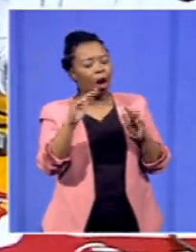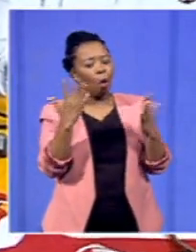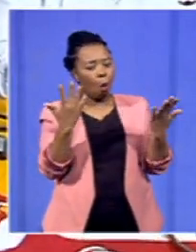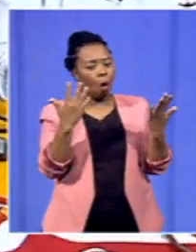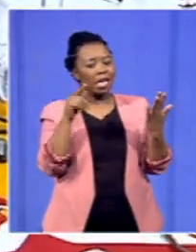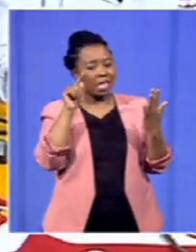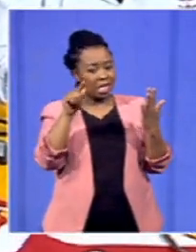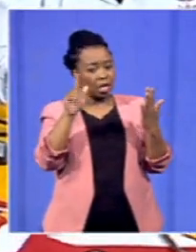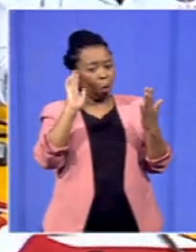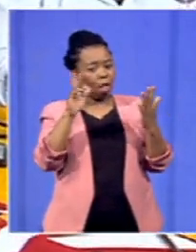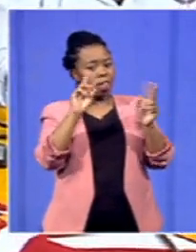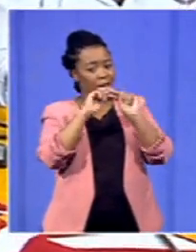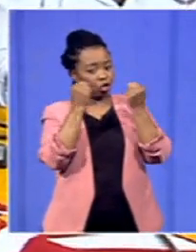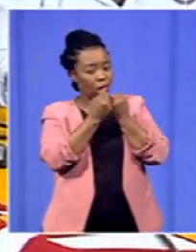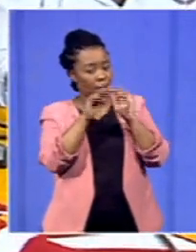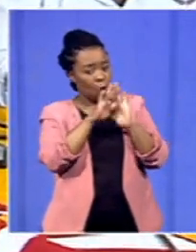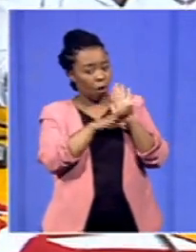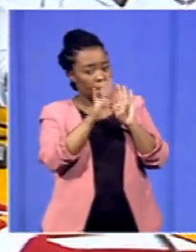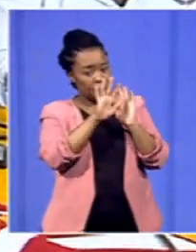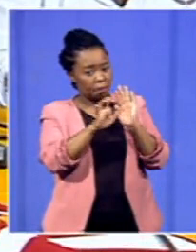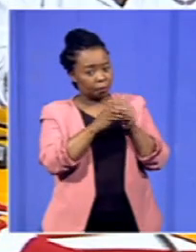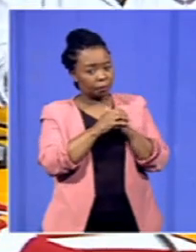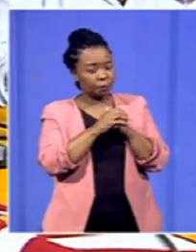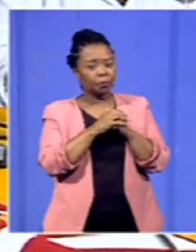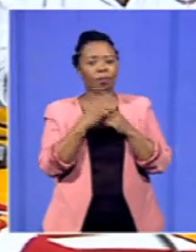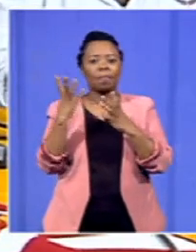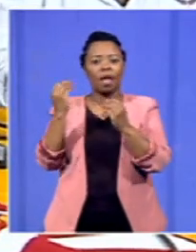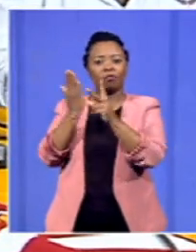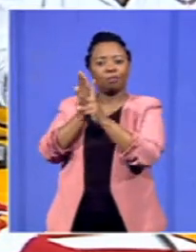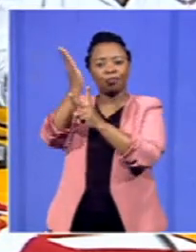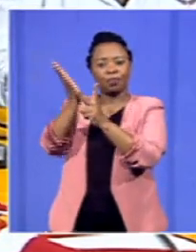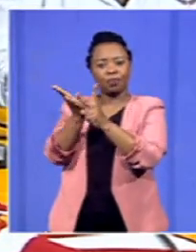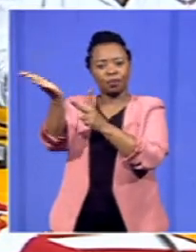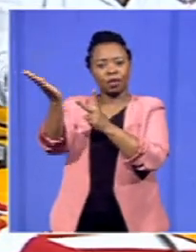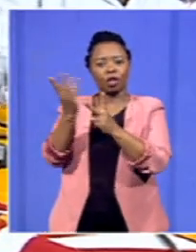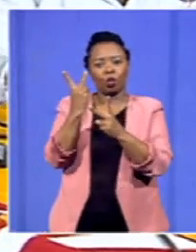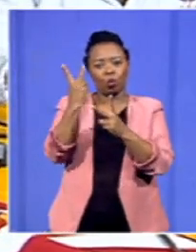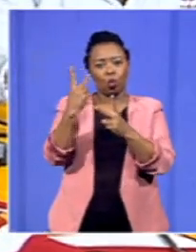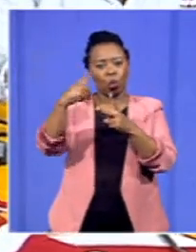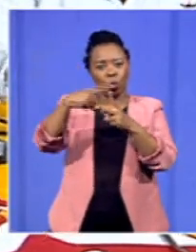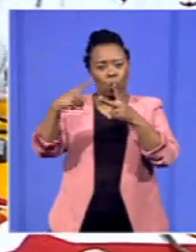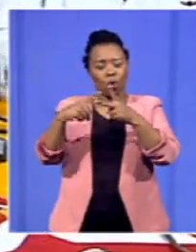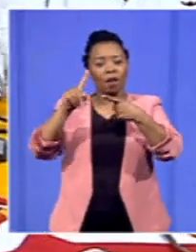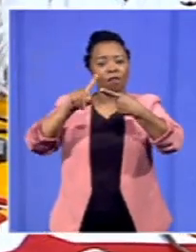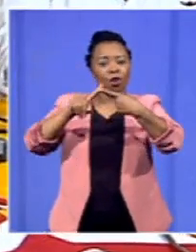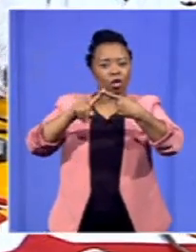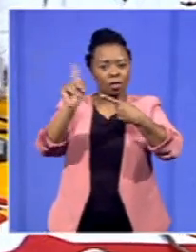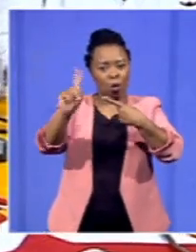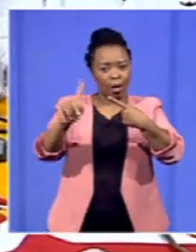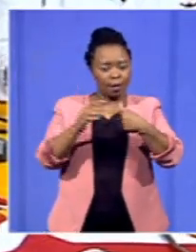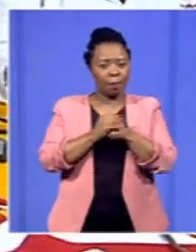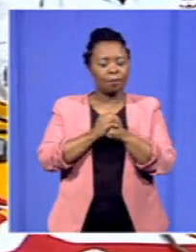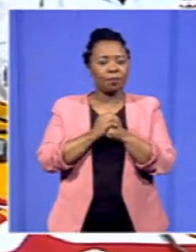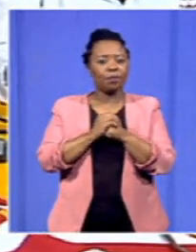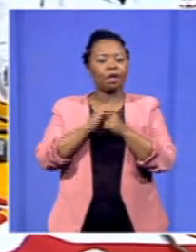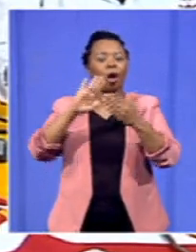be a national program well there are two aspects to this issue the first aspect is that there's what you call